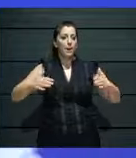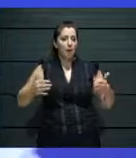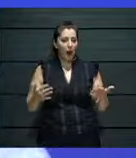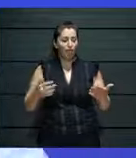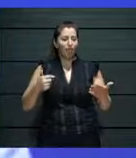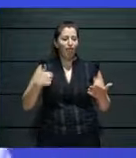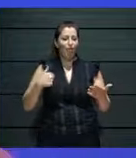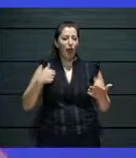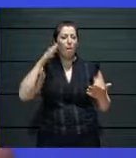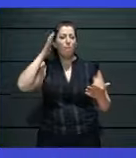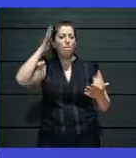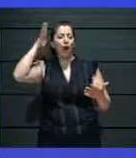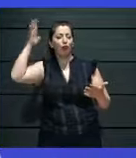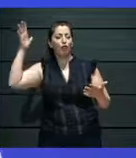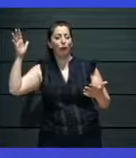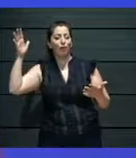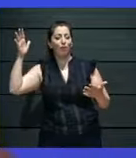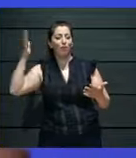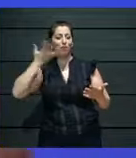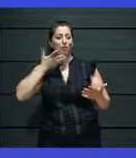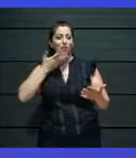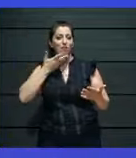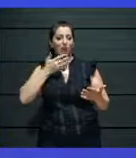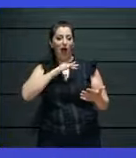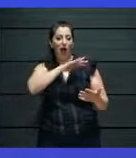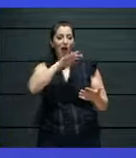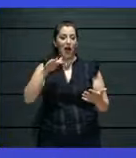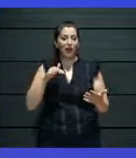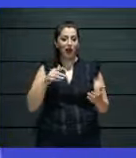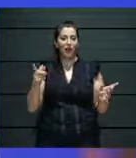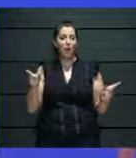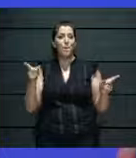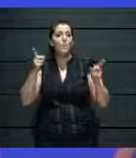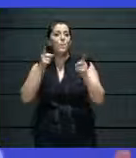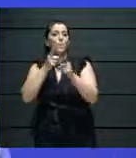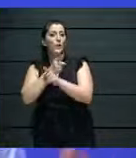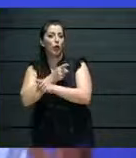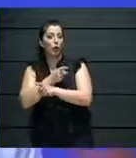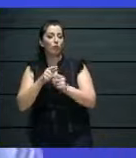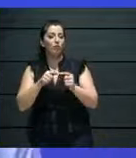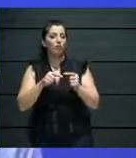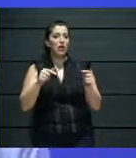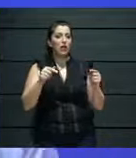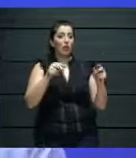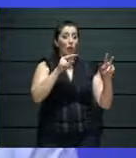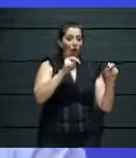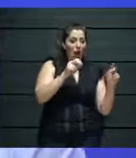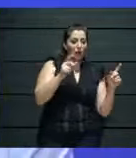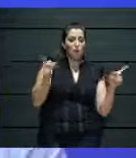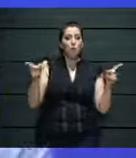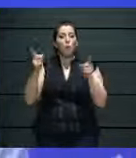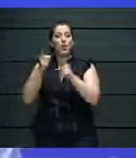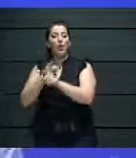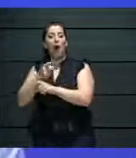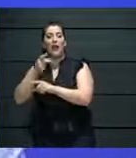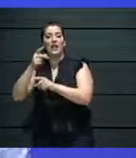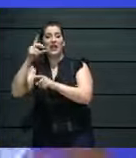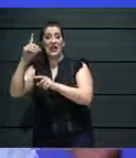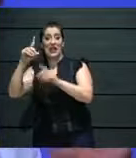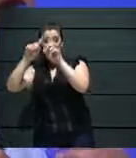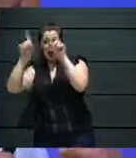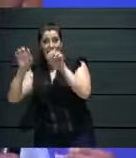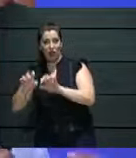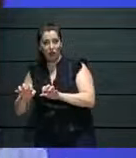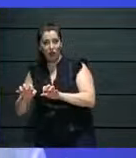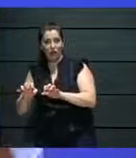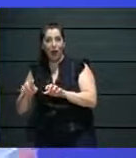of the water. So it's my job to become amphibious, you know. His organization has been there for a long